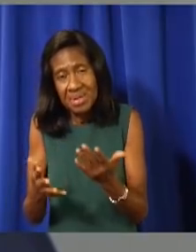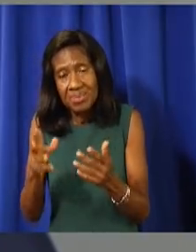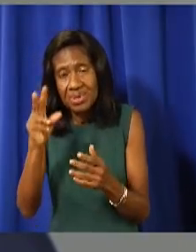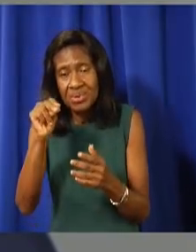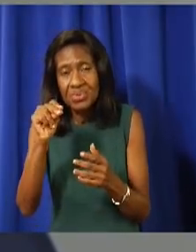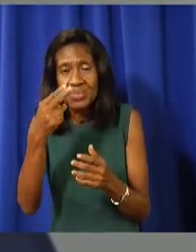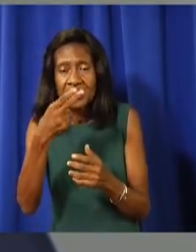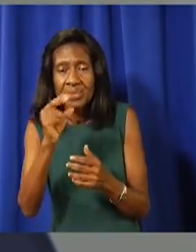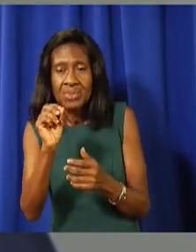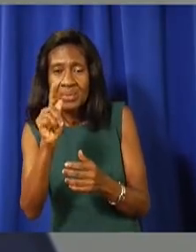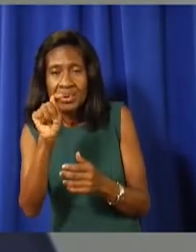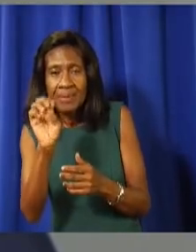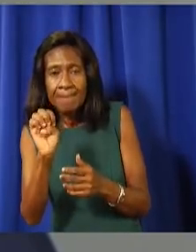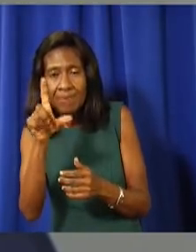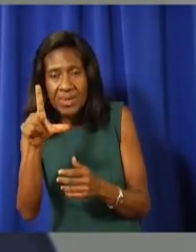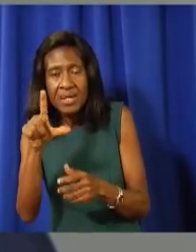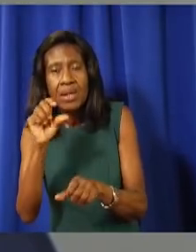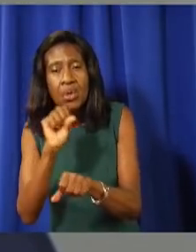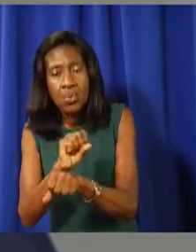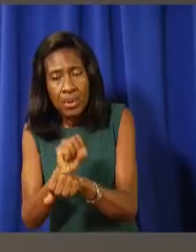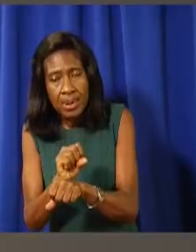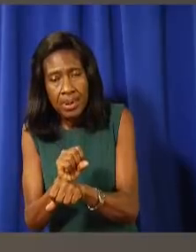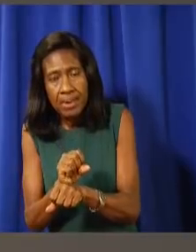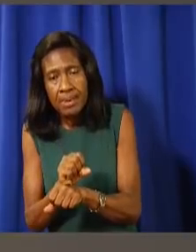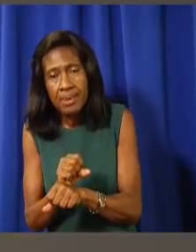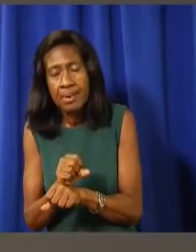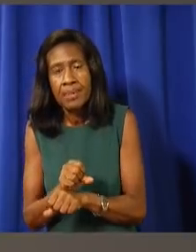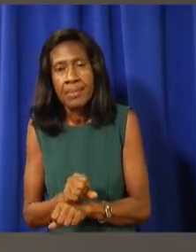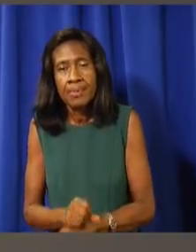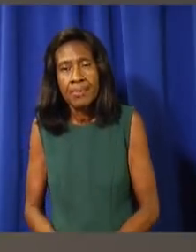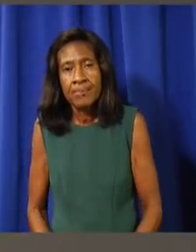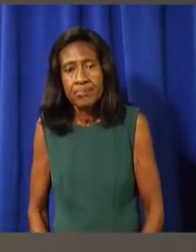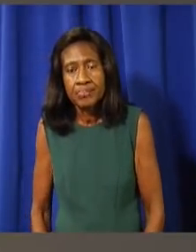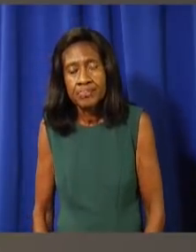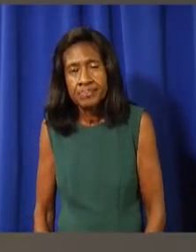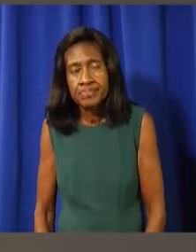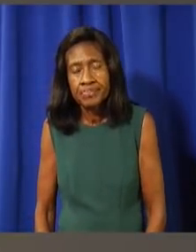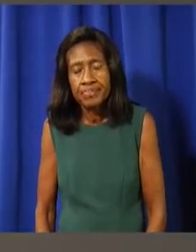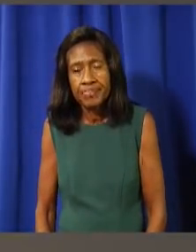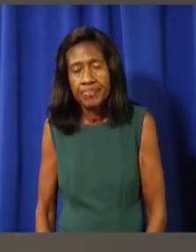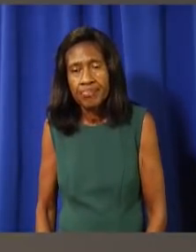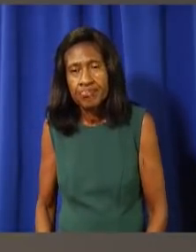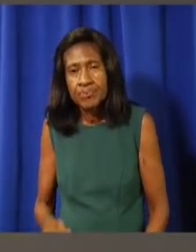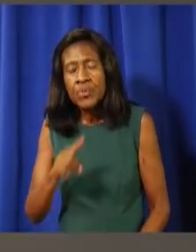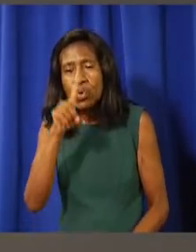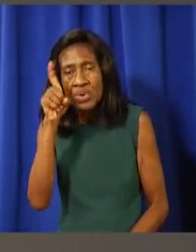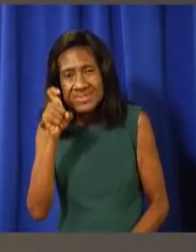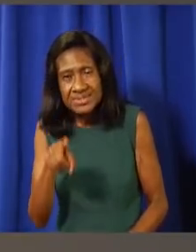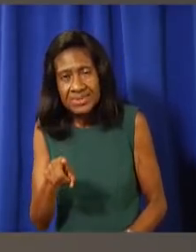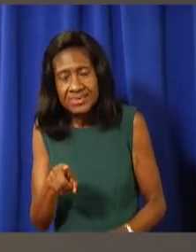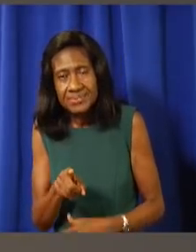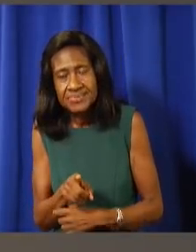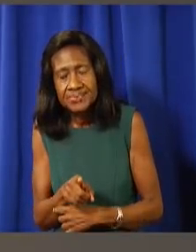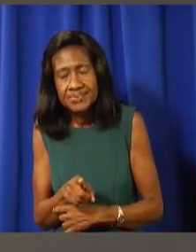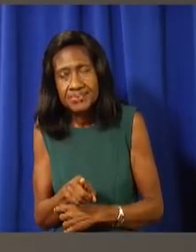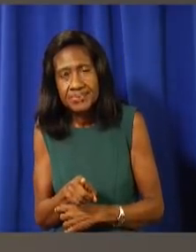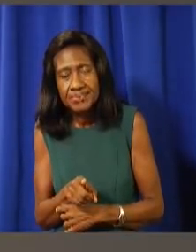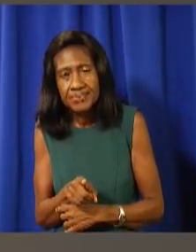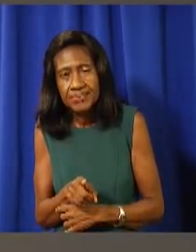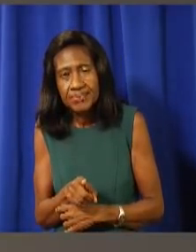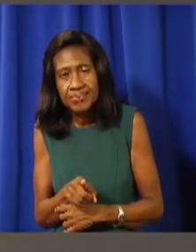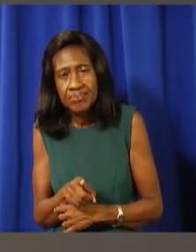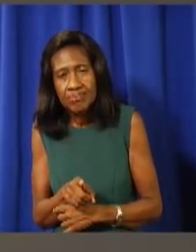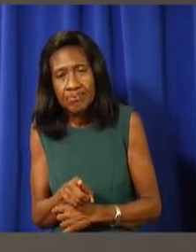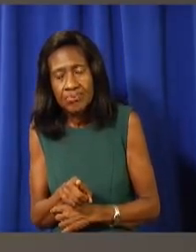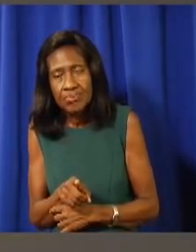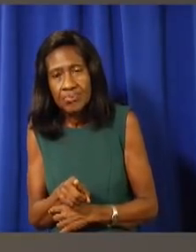associated with it. Um, and the final question regarding the hotels, I know that they need time to prepare and get staffed up and so on. have they seen